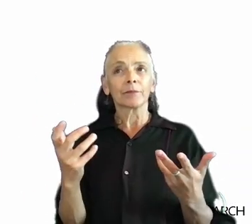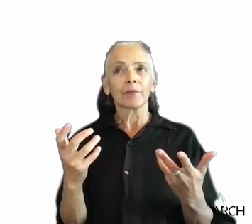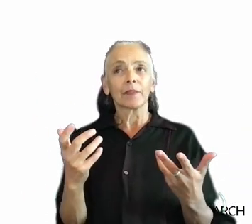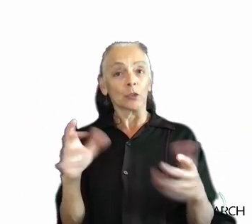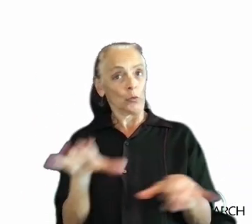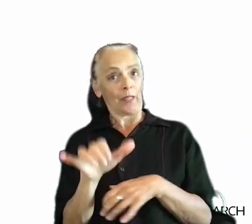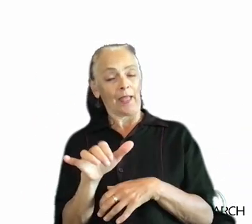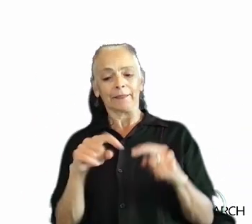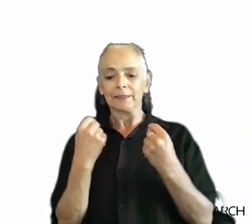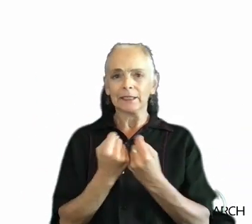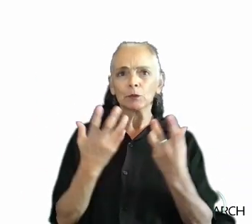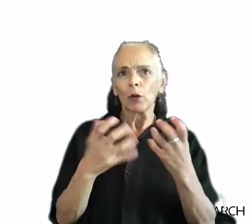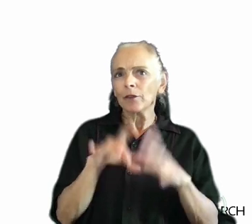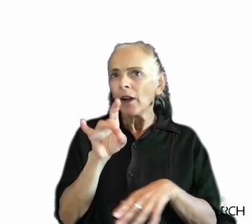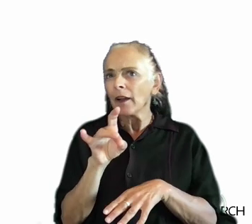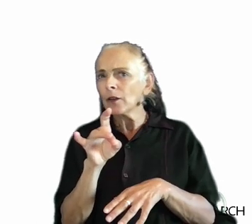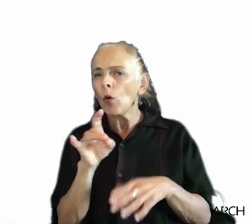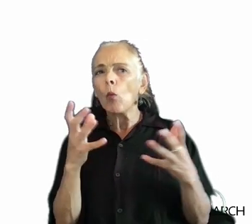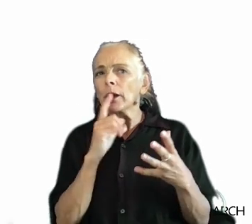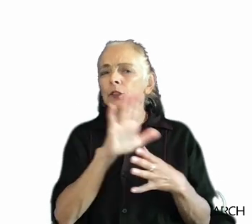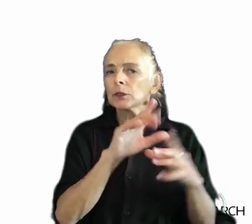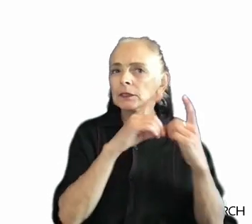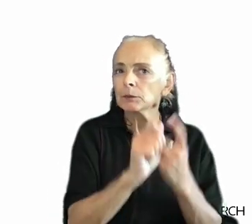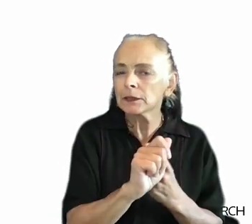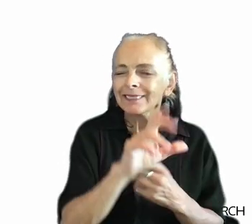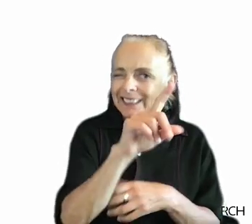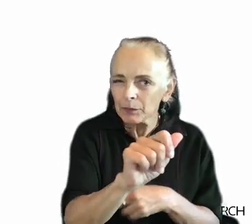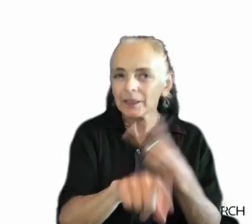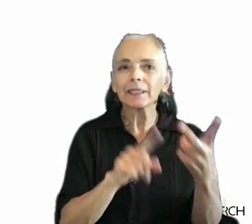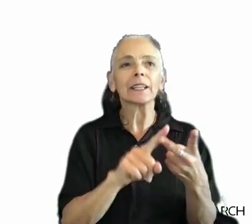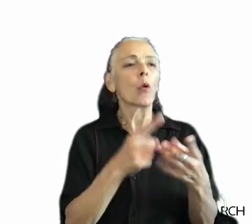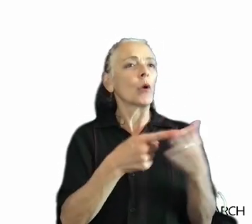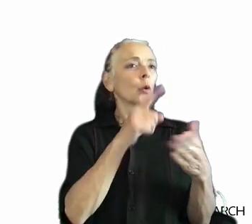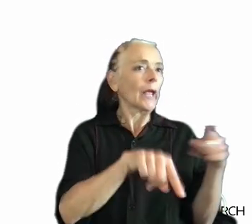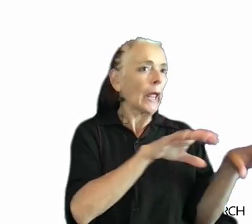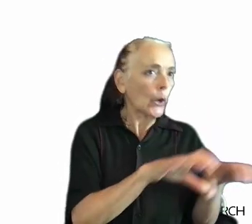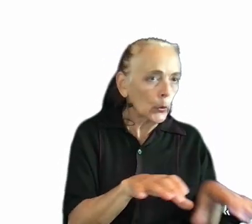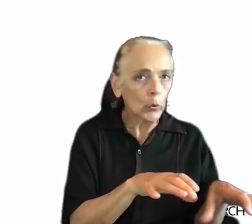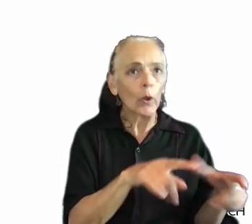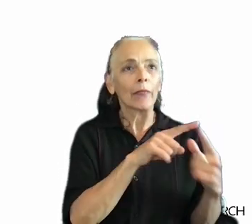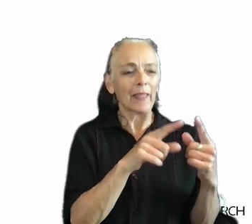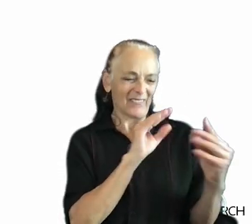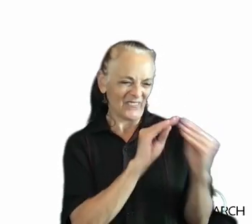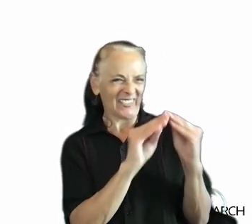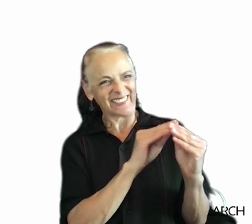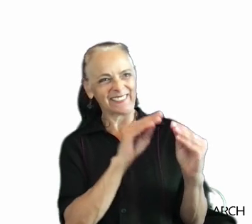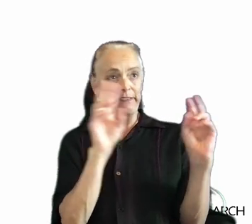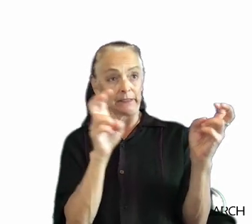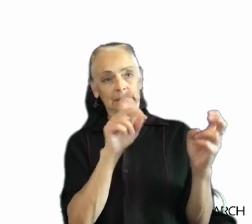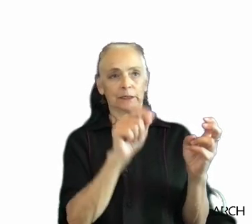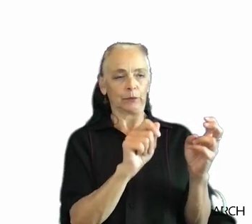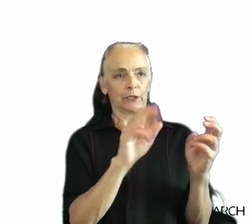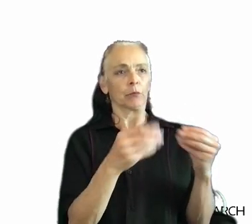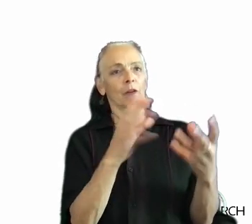teams will want to find out what a person's disability is and then what they are not able to do and then fix that disability by providing a